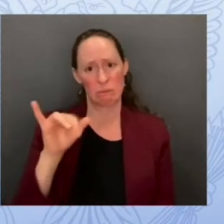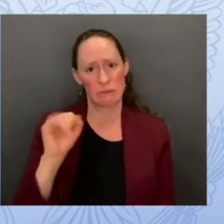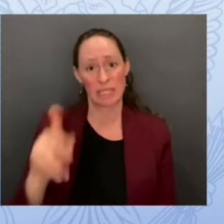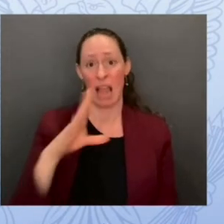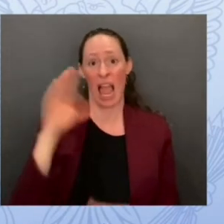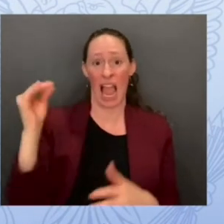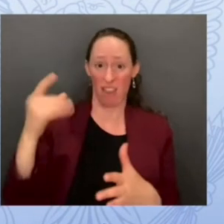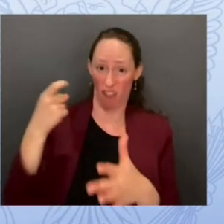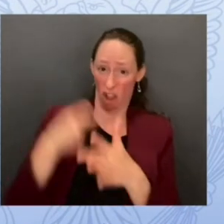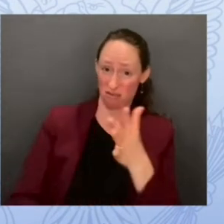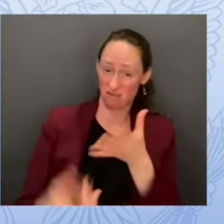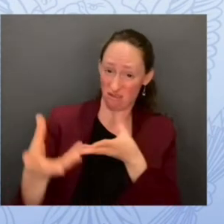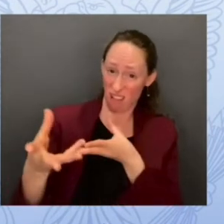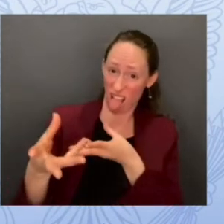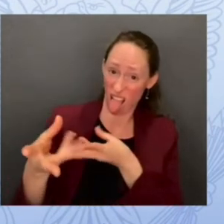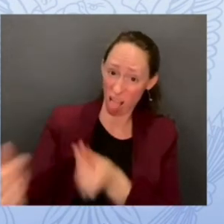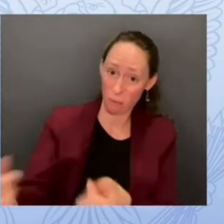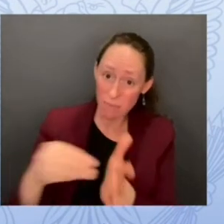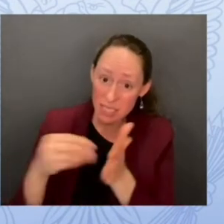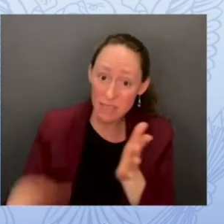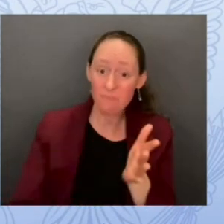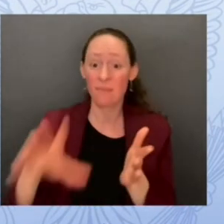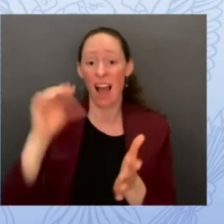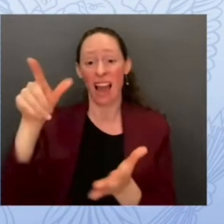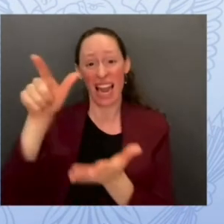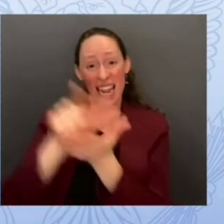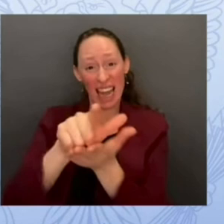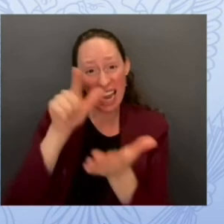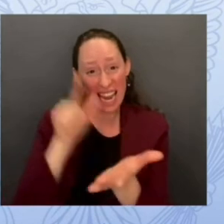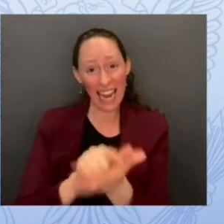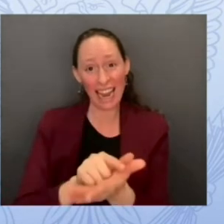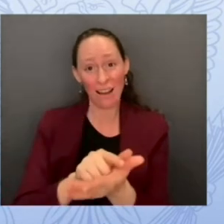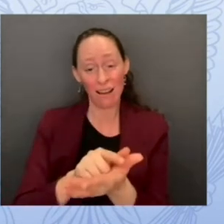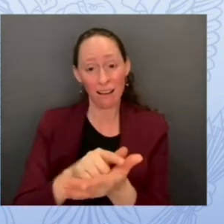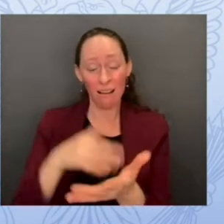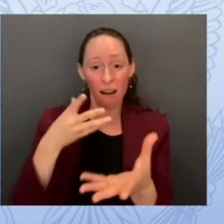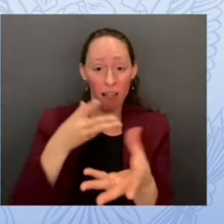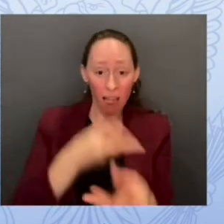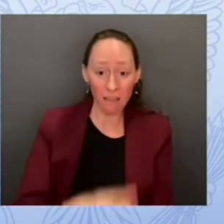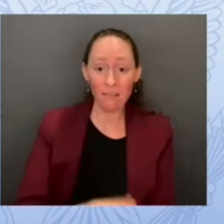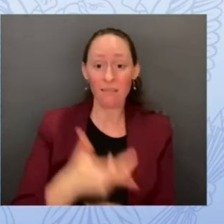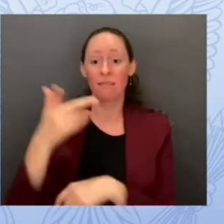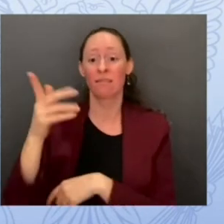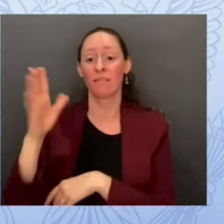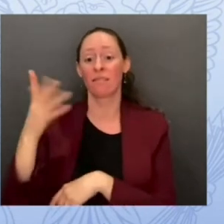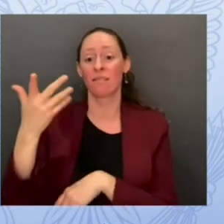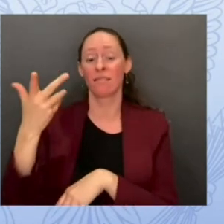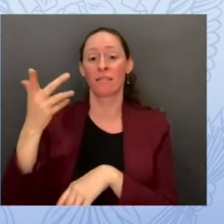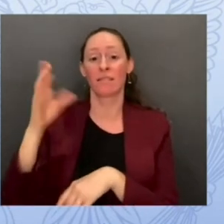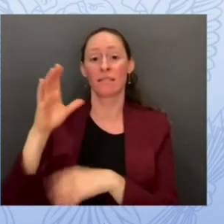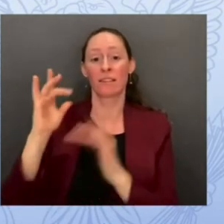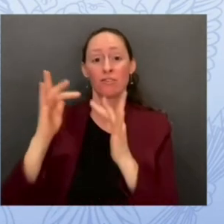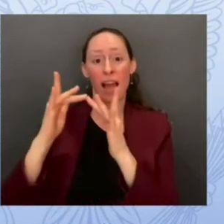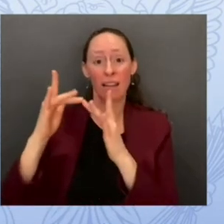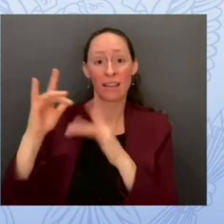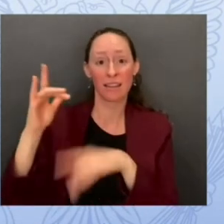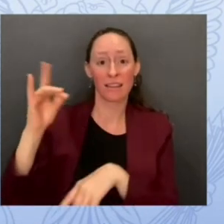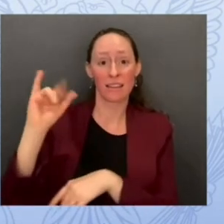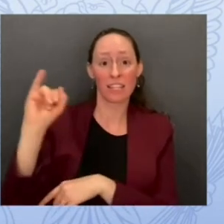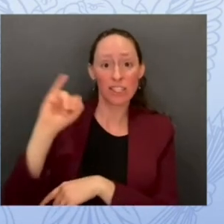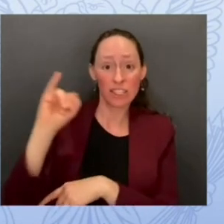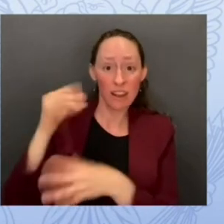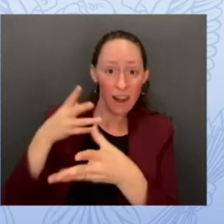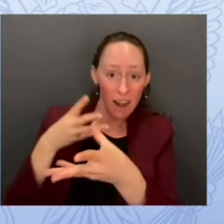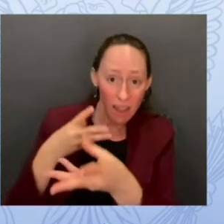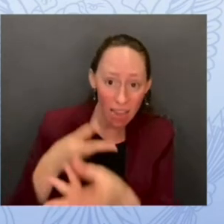the cyber insurance costs that increase but also and most importantly the impact to lost instructional time for our students